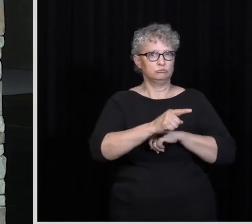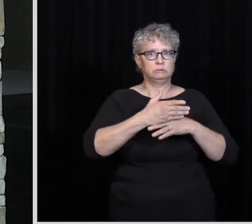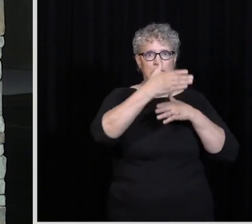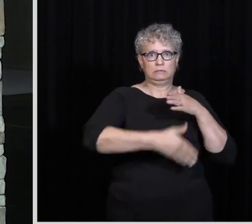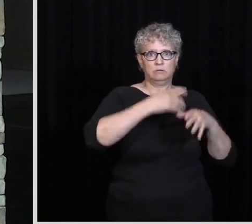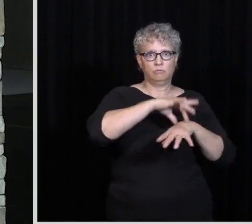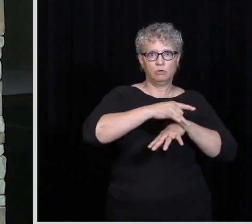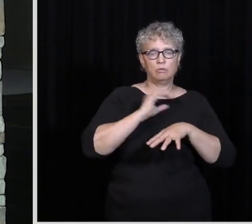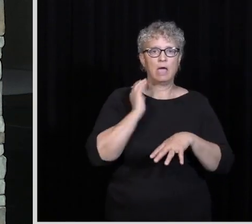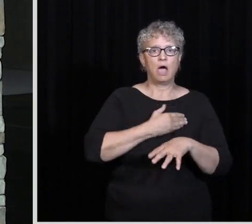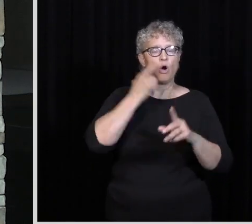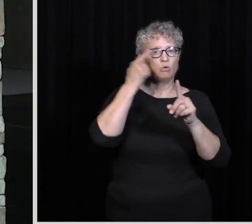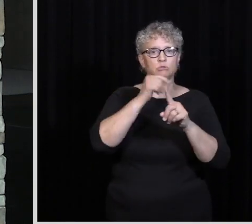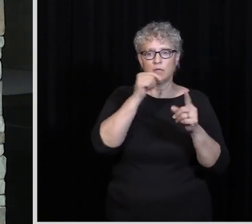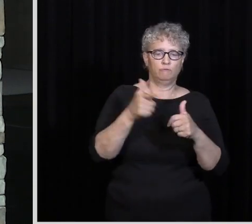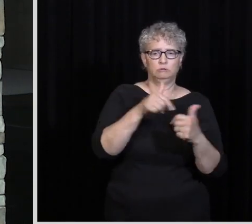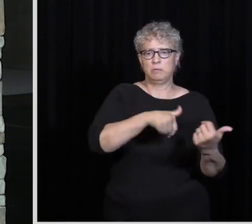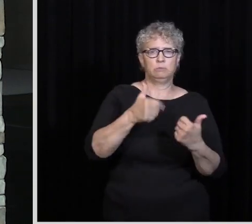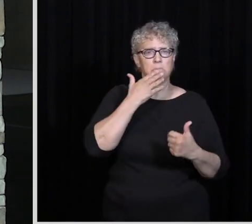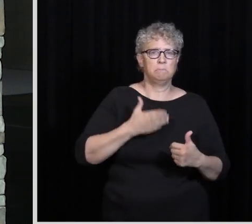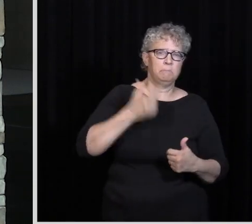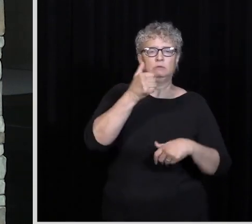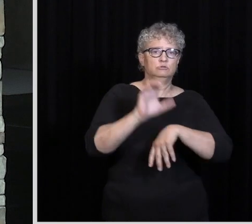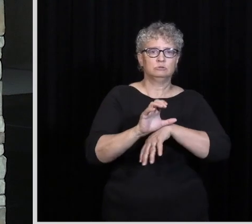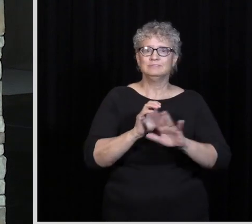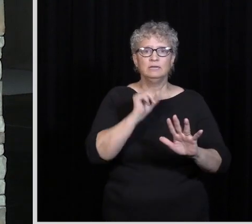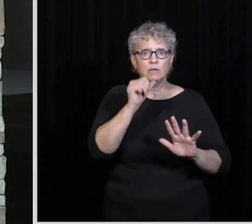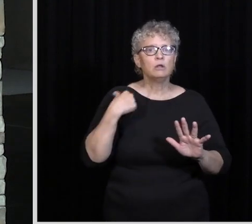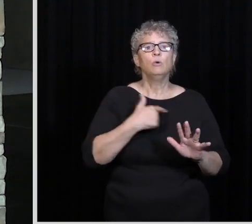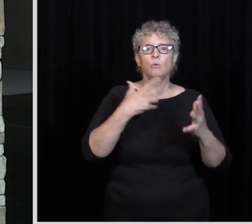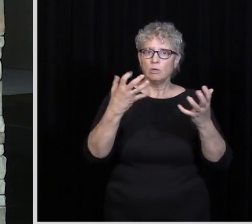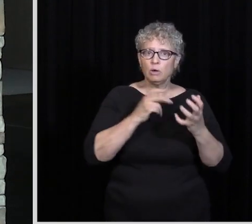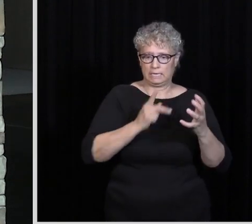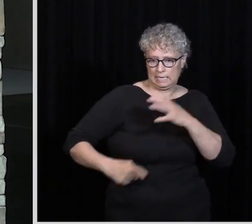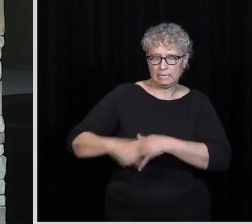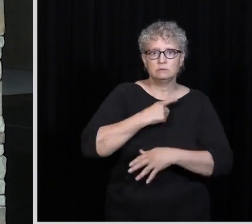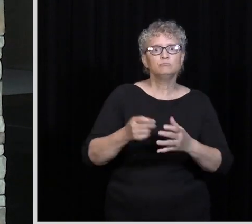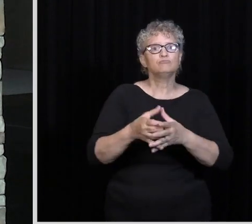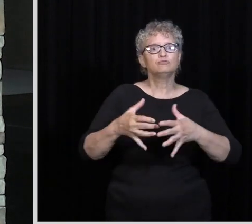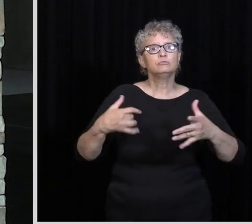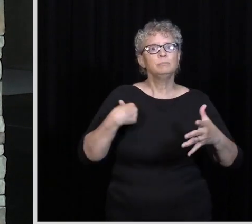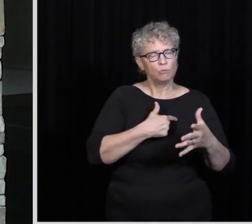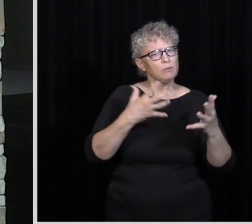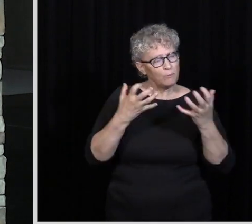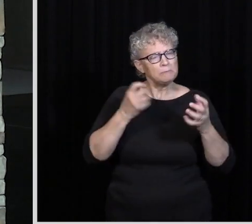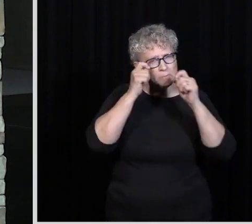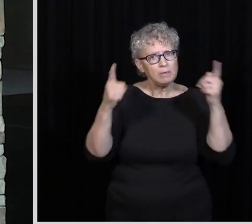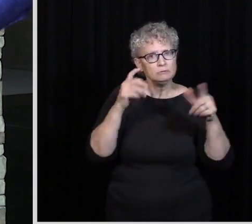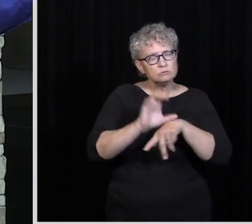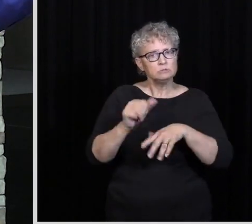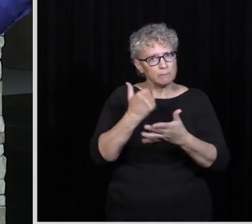tell you, our goal is not First Baptist being the best church. It's not. We're about kingdom growth. But we want to be an amazing church. Amen?